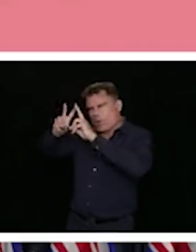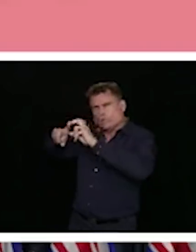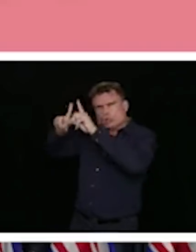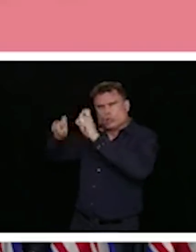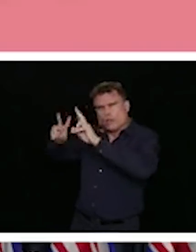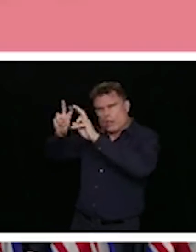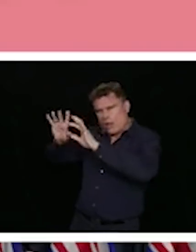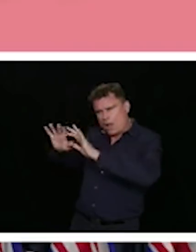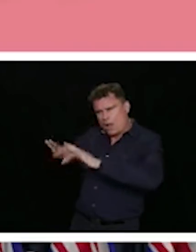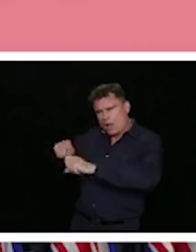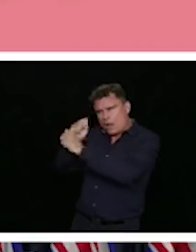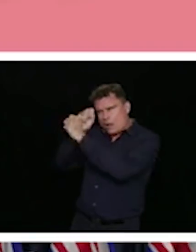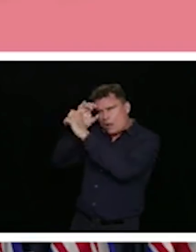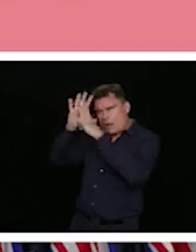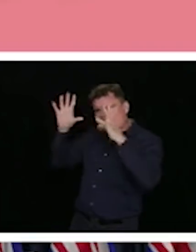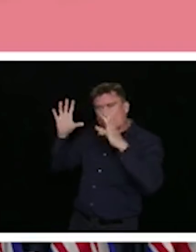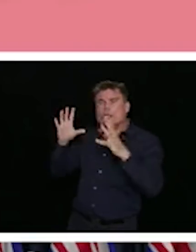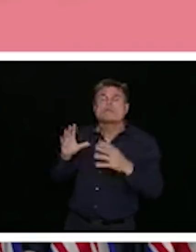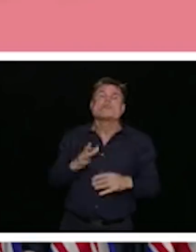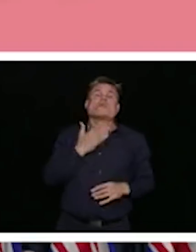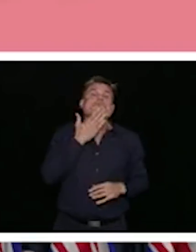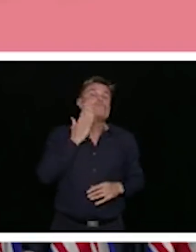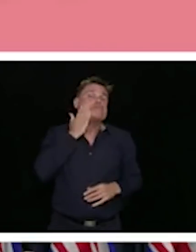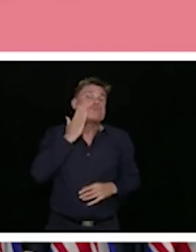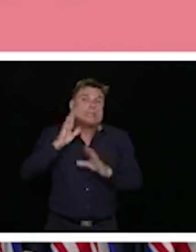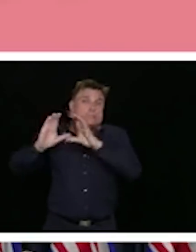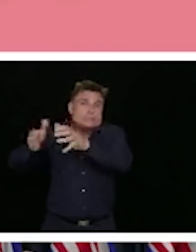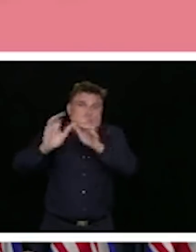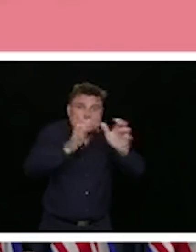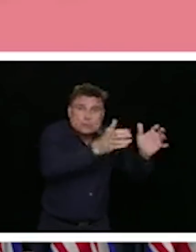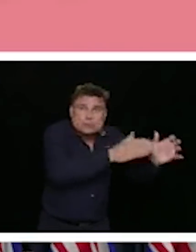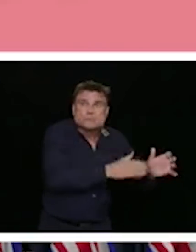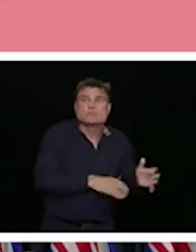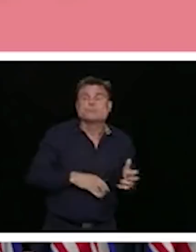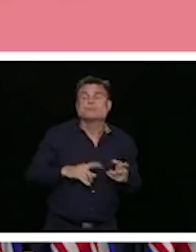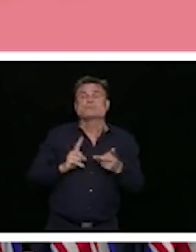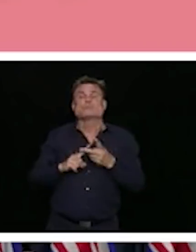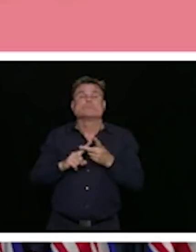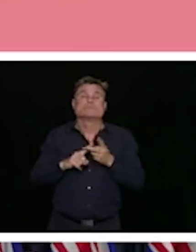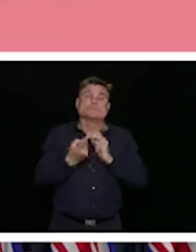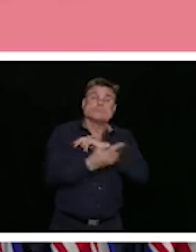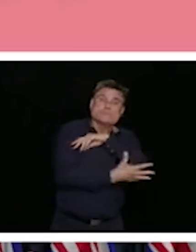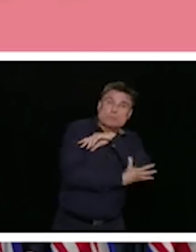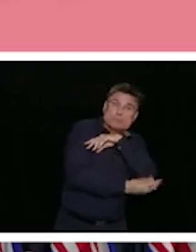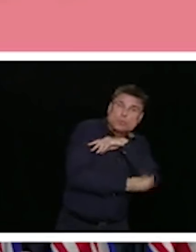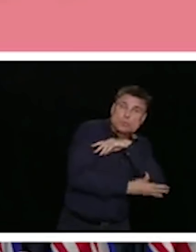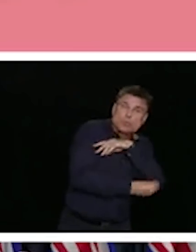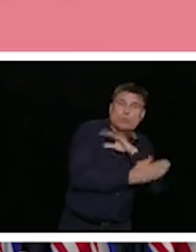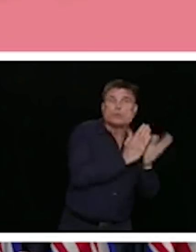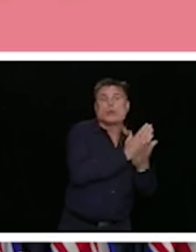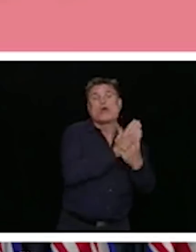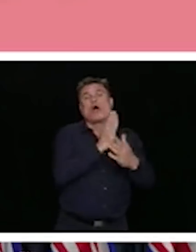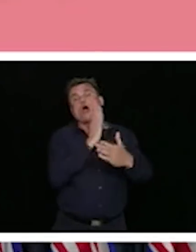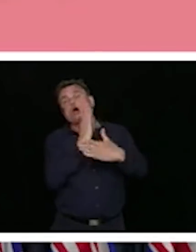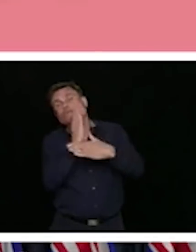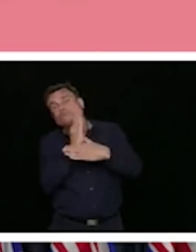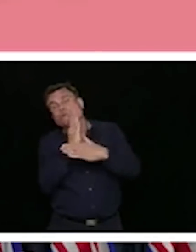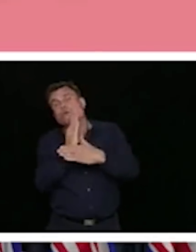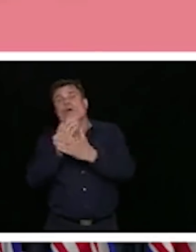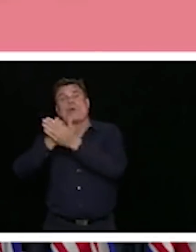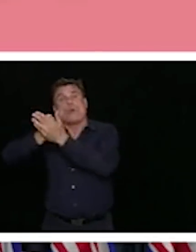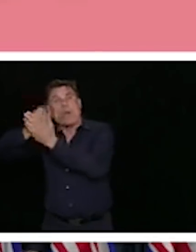include looking at data according to social economic status as well as what we have seen so far.